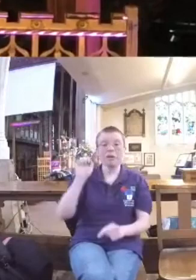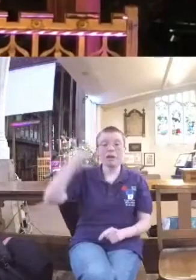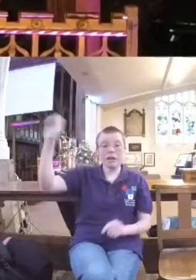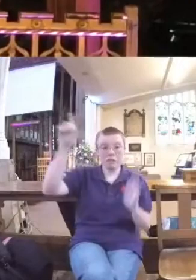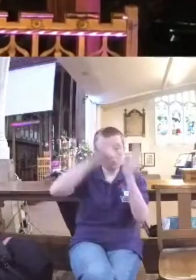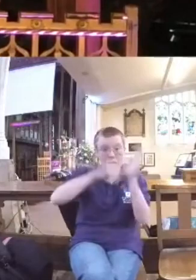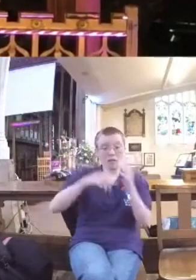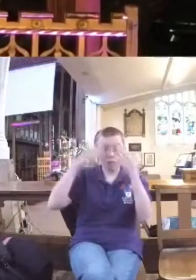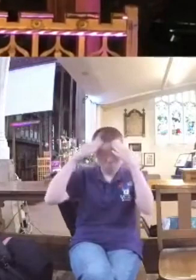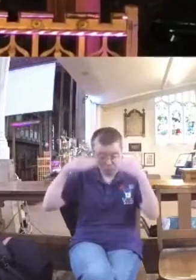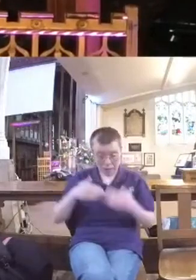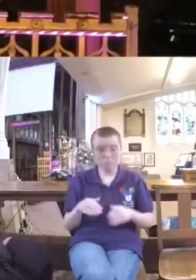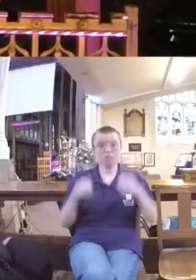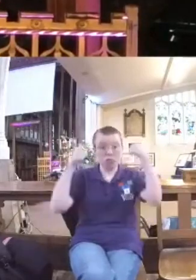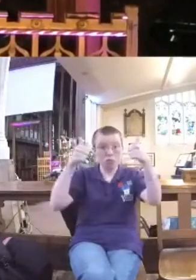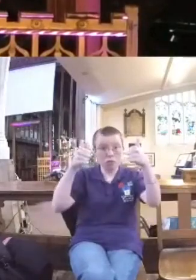it is well.